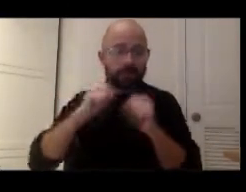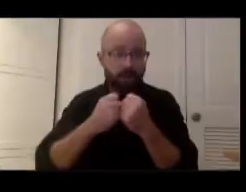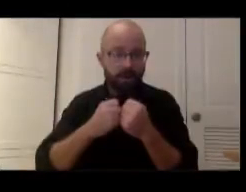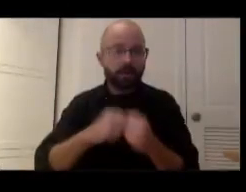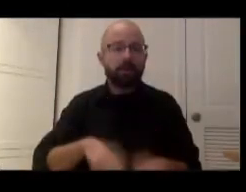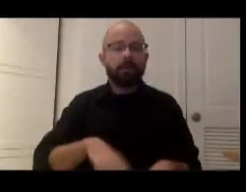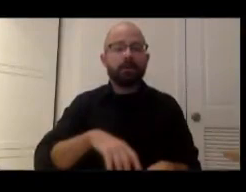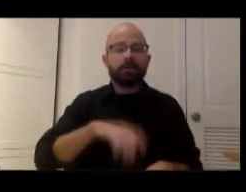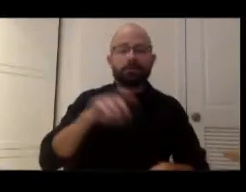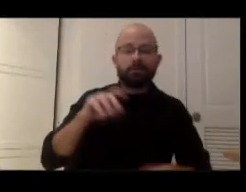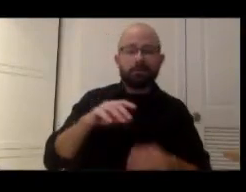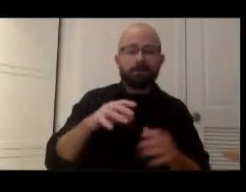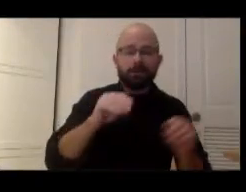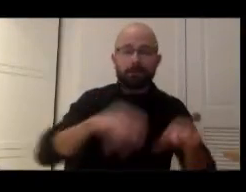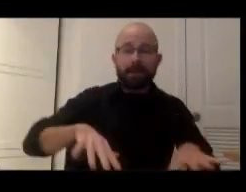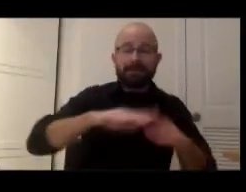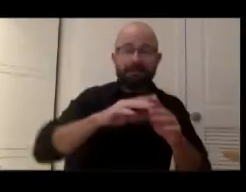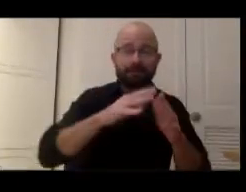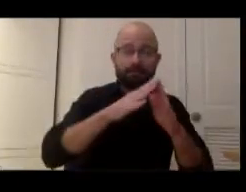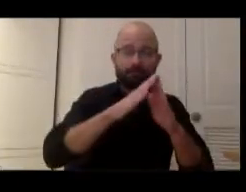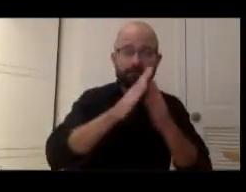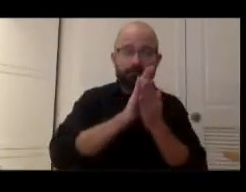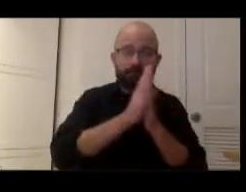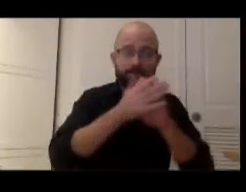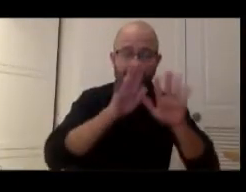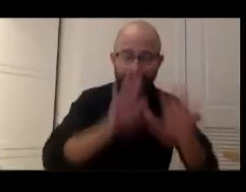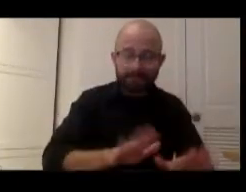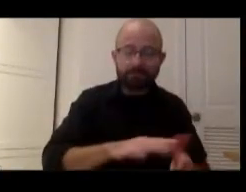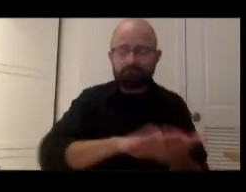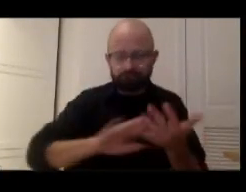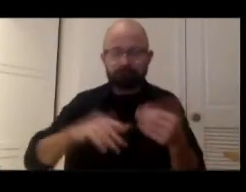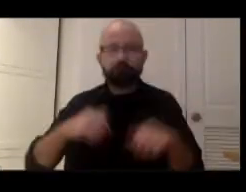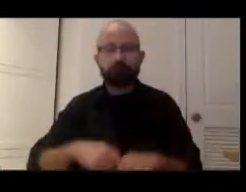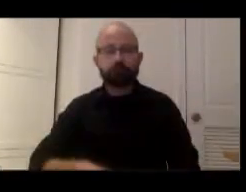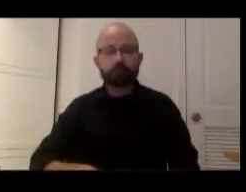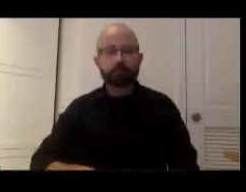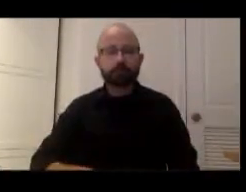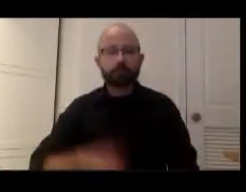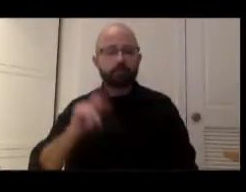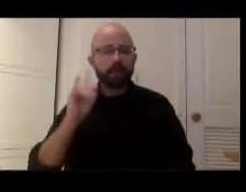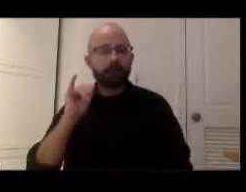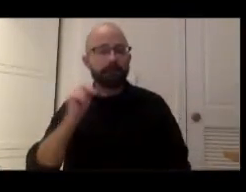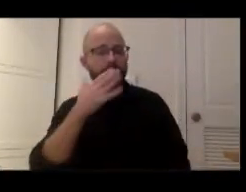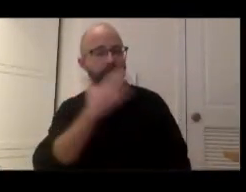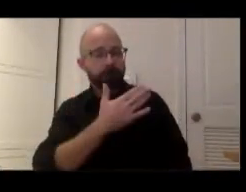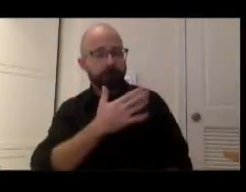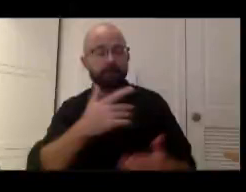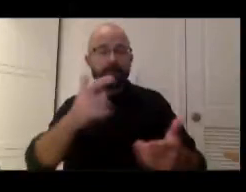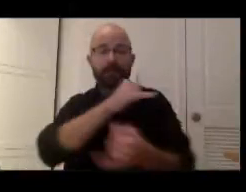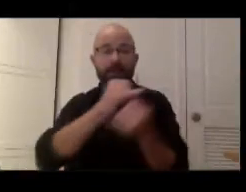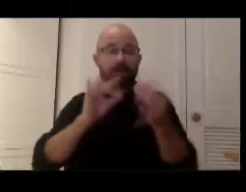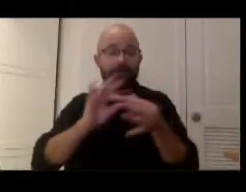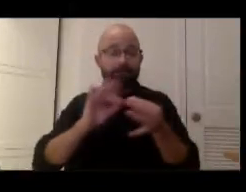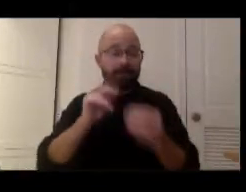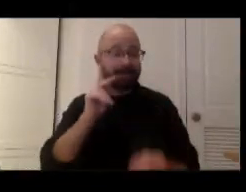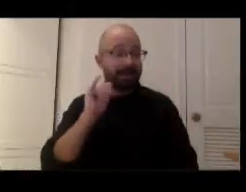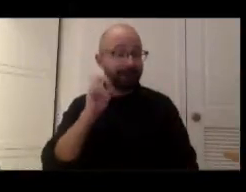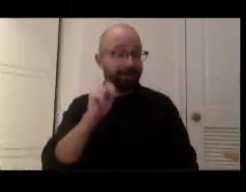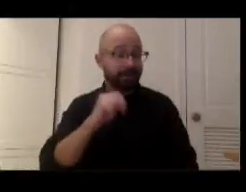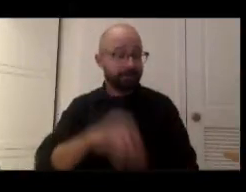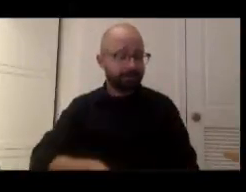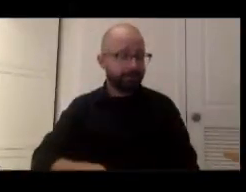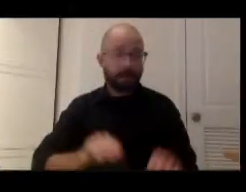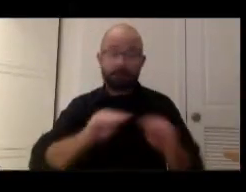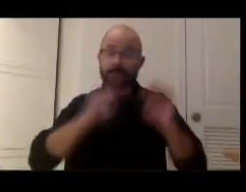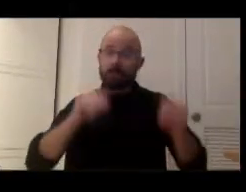Nice and I'll give uh give the last word to you Kevin um are our museums going to change the world